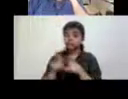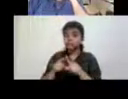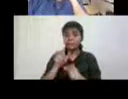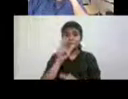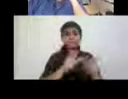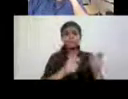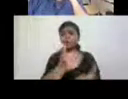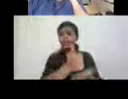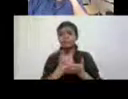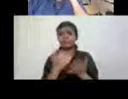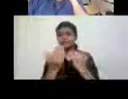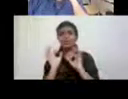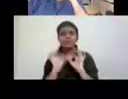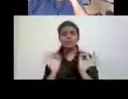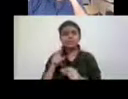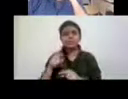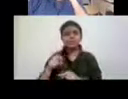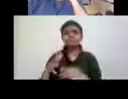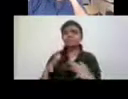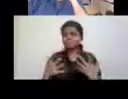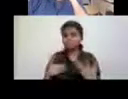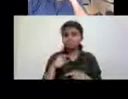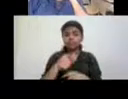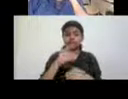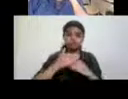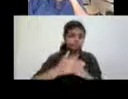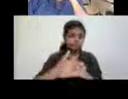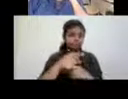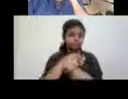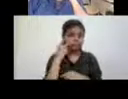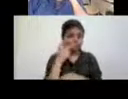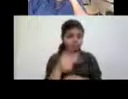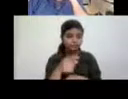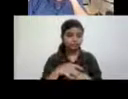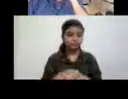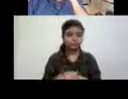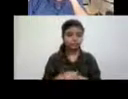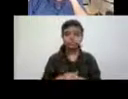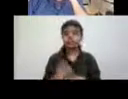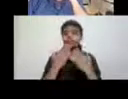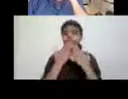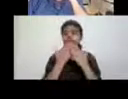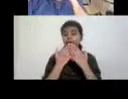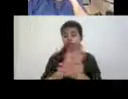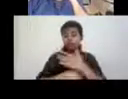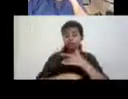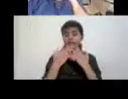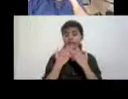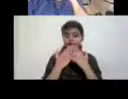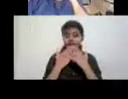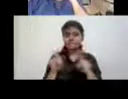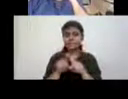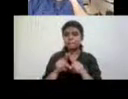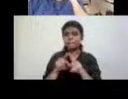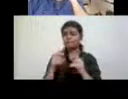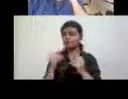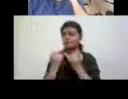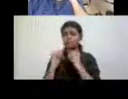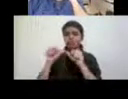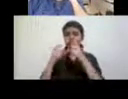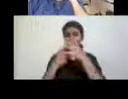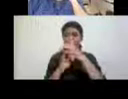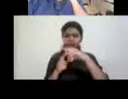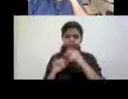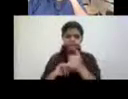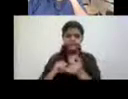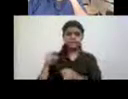professions. I'll continue reading. Efforts to locate the study of disability in the liberal arts are thwarted in part